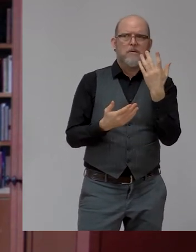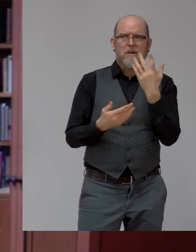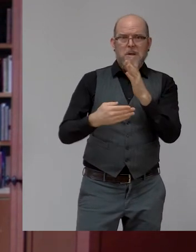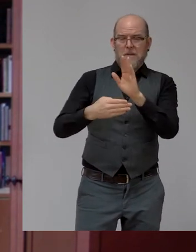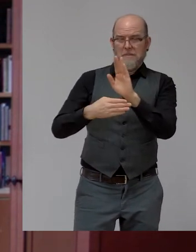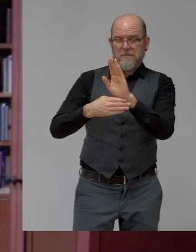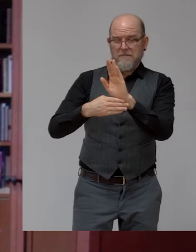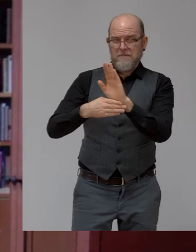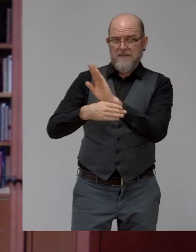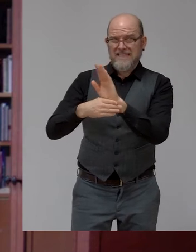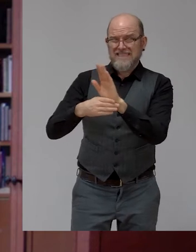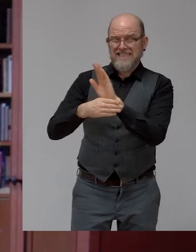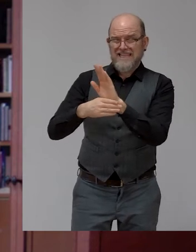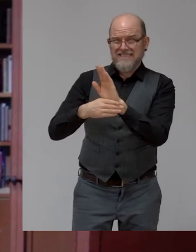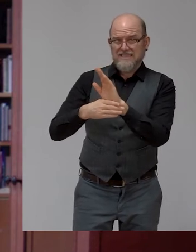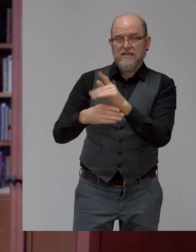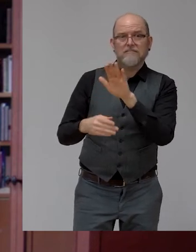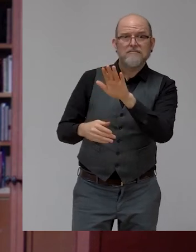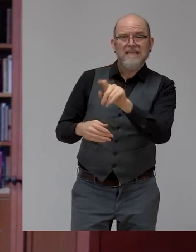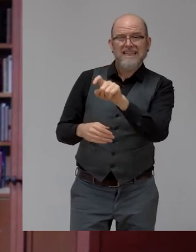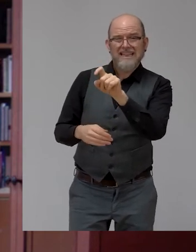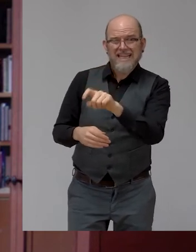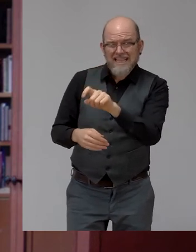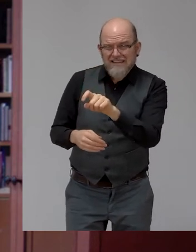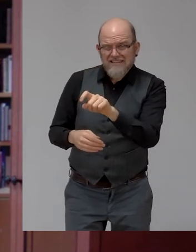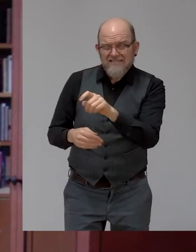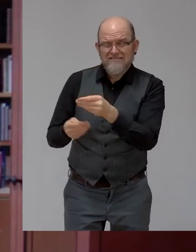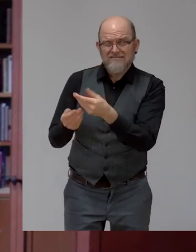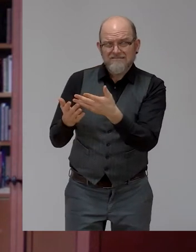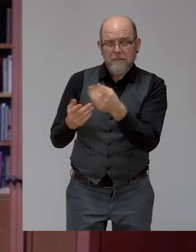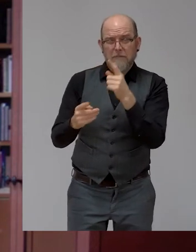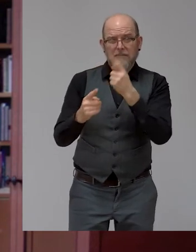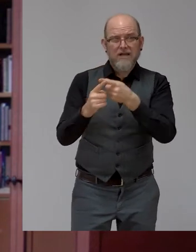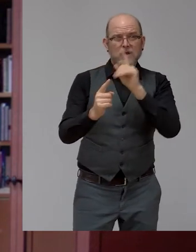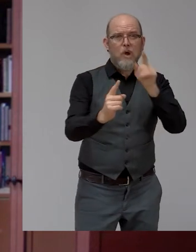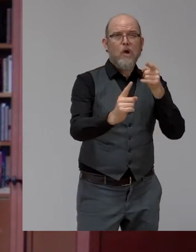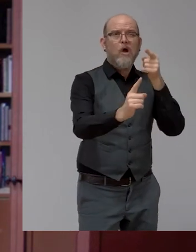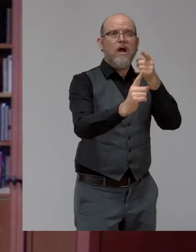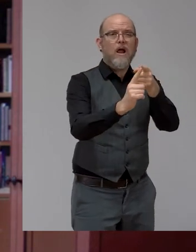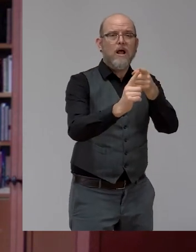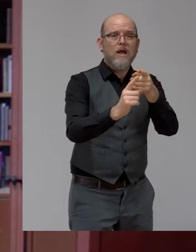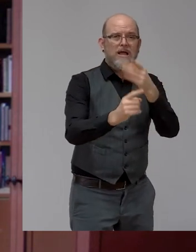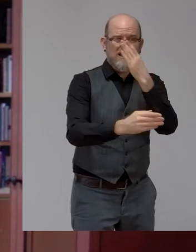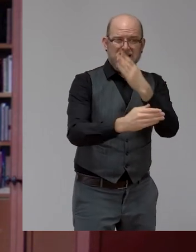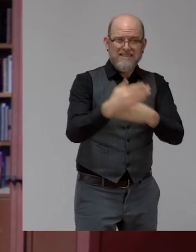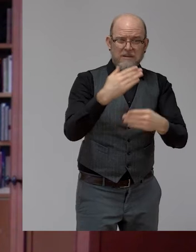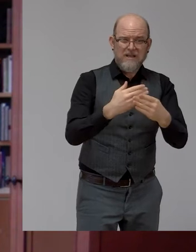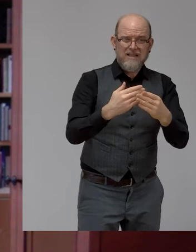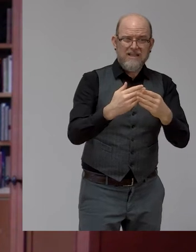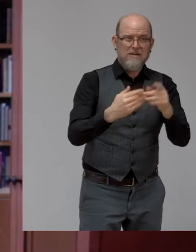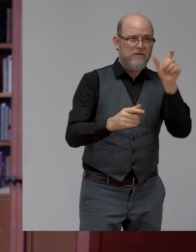can come together. But this is where they overlap. What advice would you have to organizations